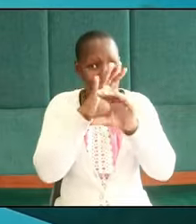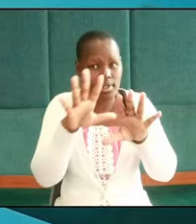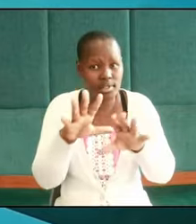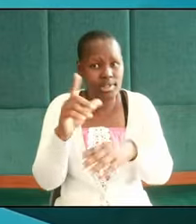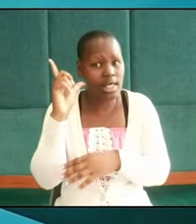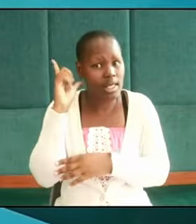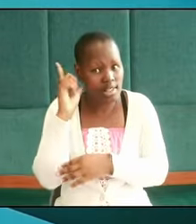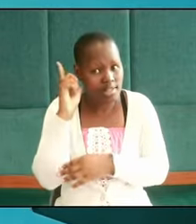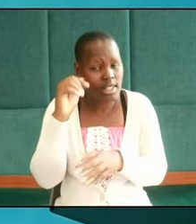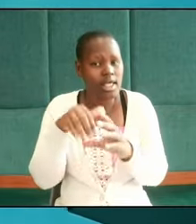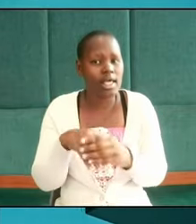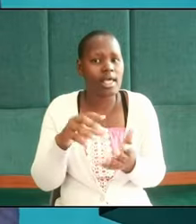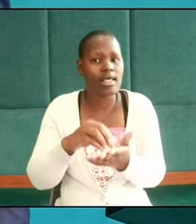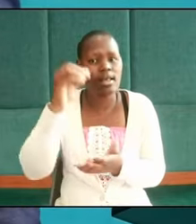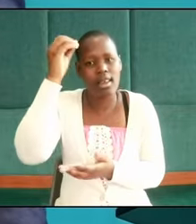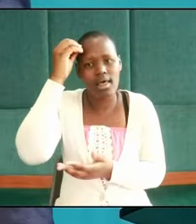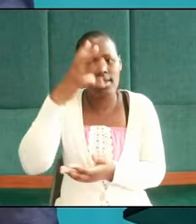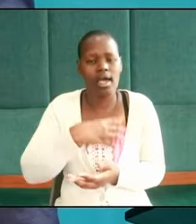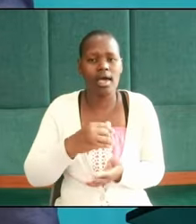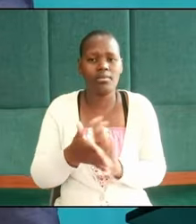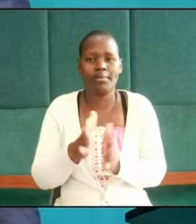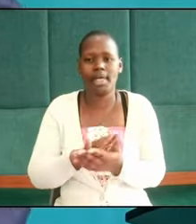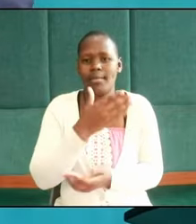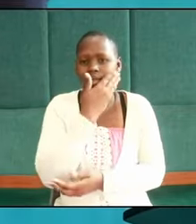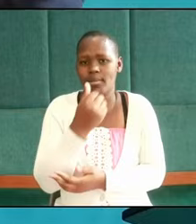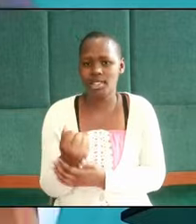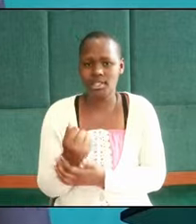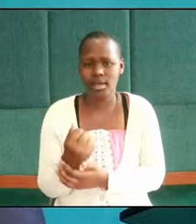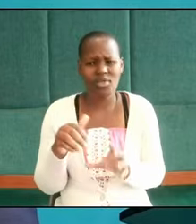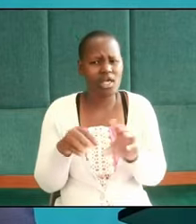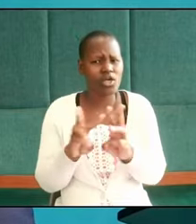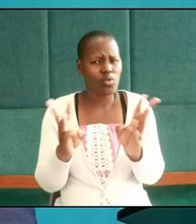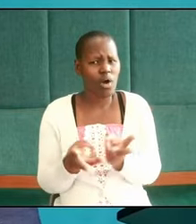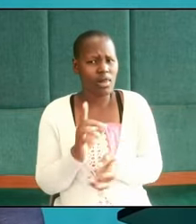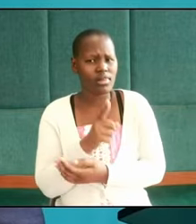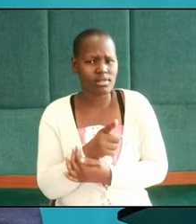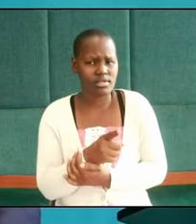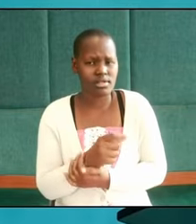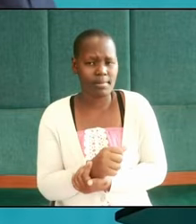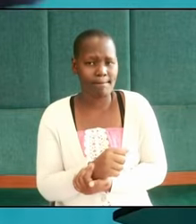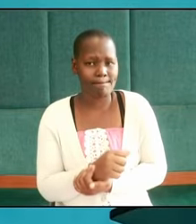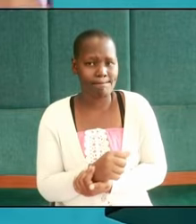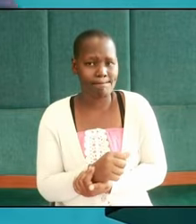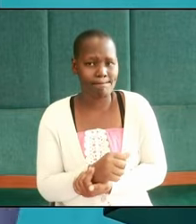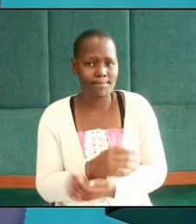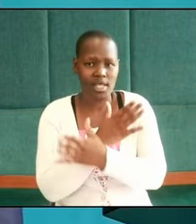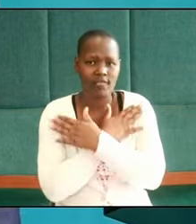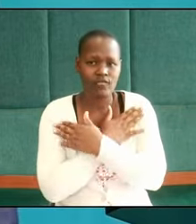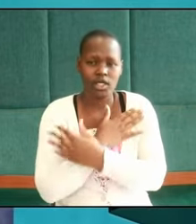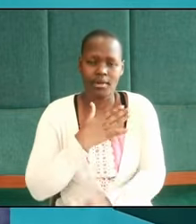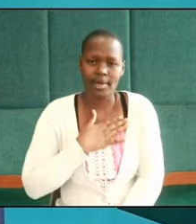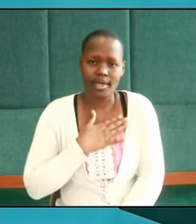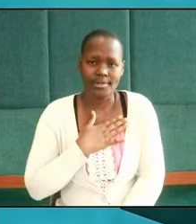in that learning and they were the best in this world my friend